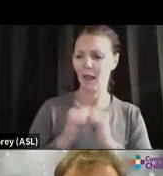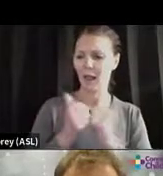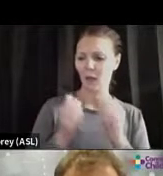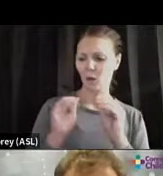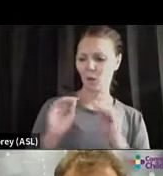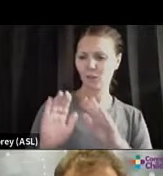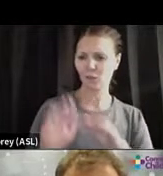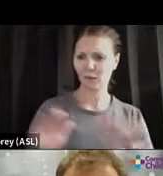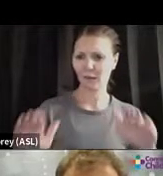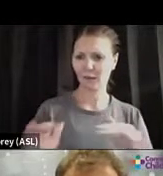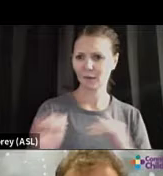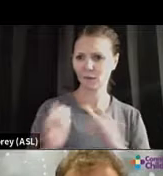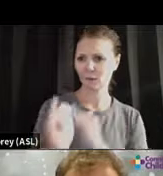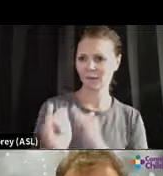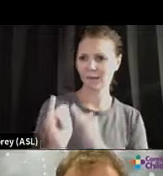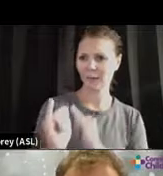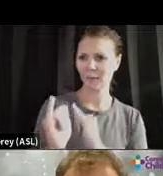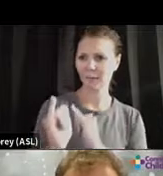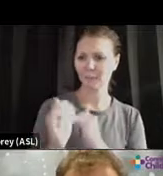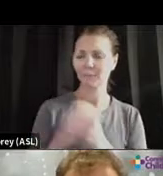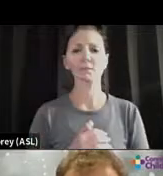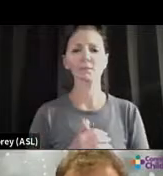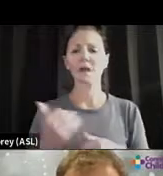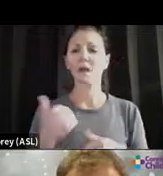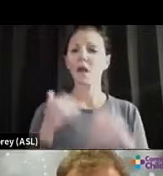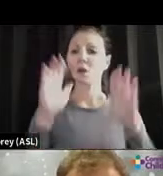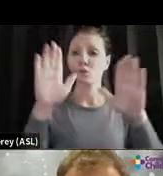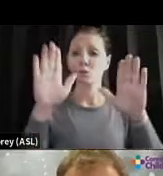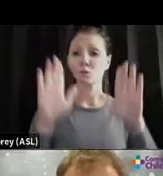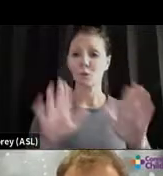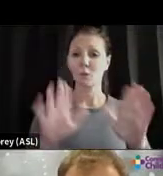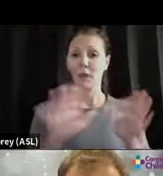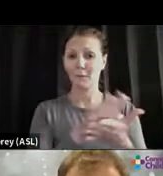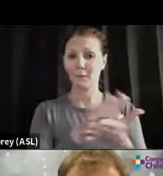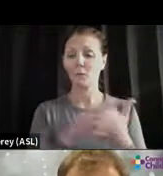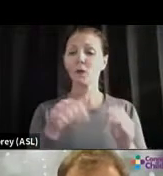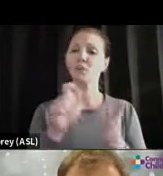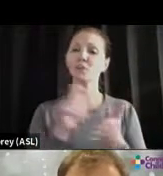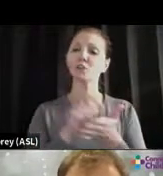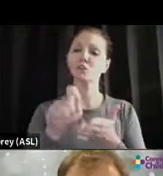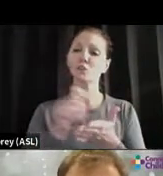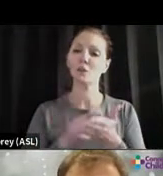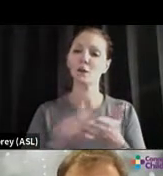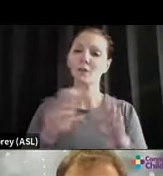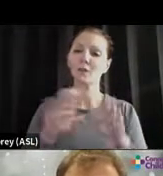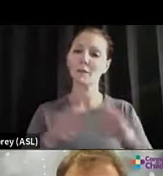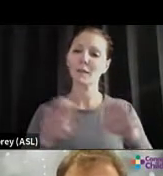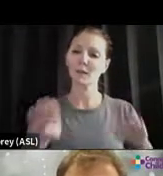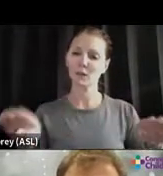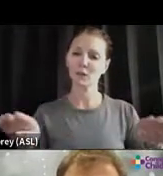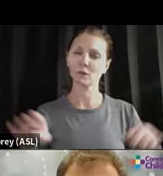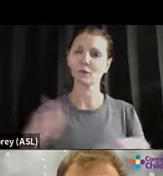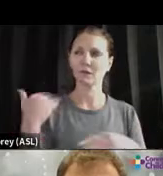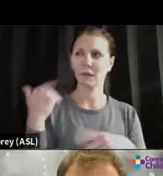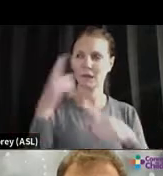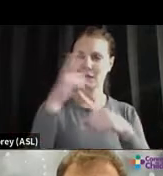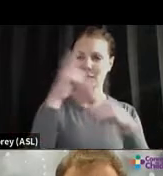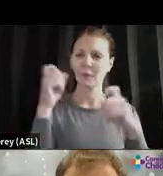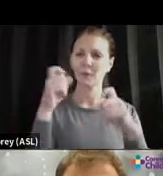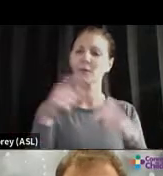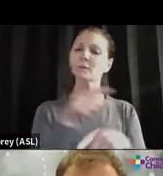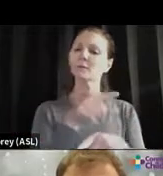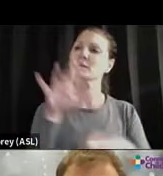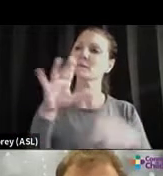There was a great paper that came out in the Journal of Pediatrics, which is one of our core journals this summer, and it looked at what were the behavioral health